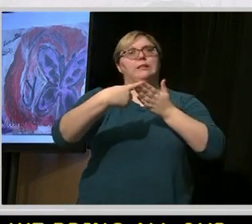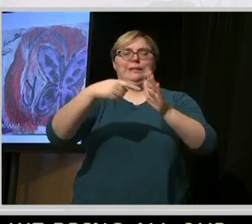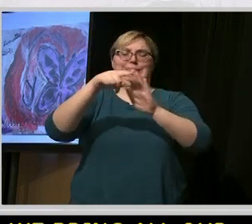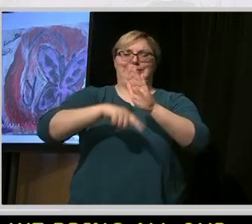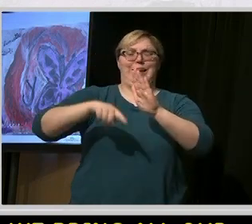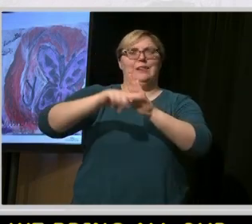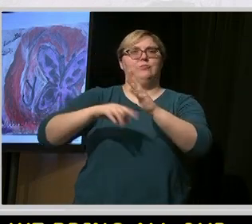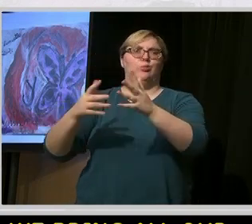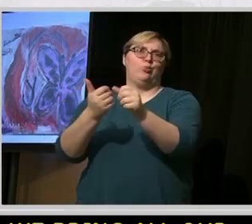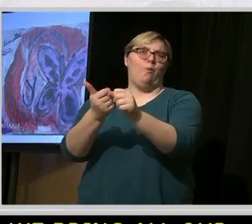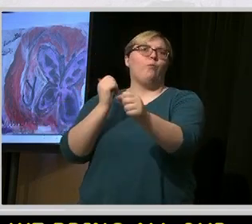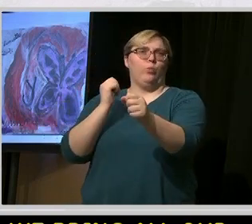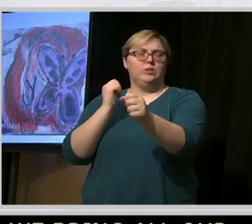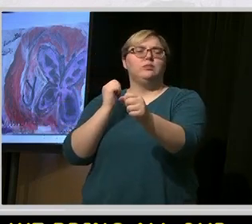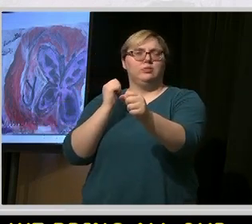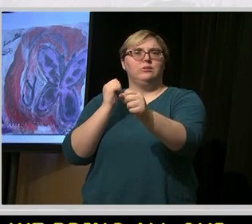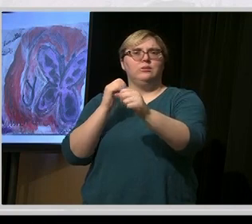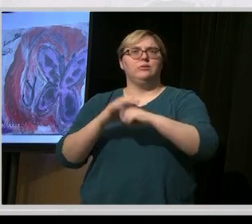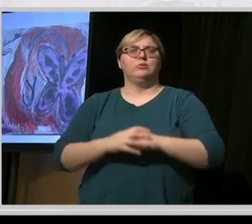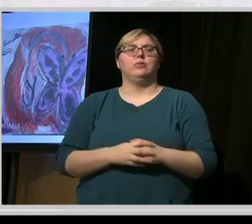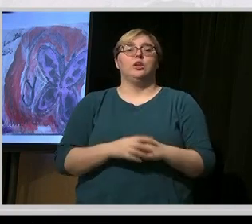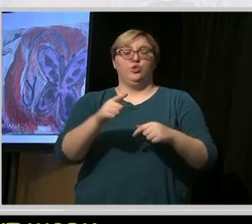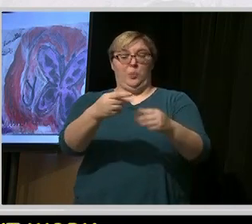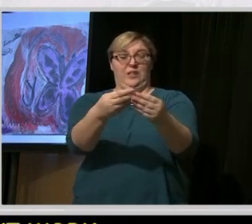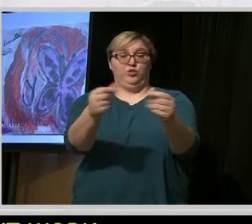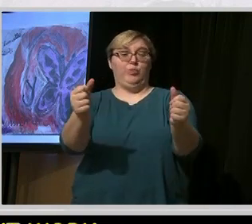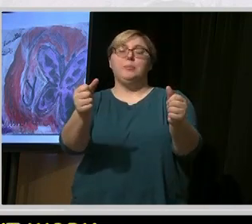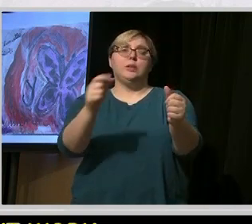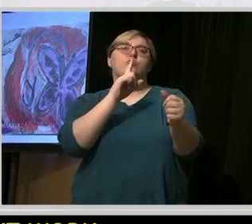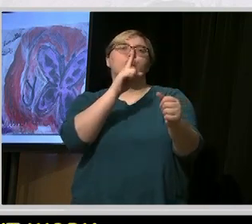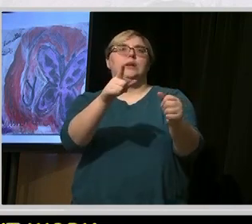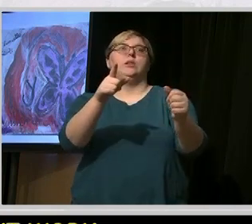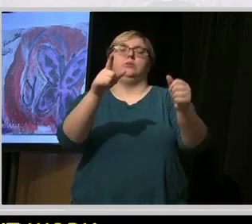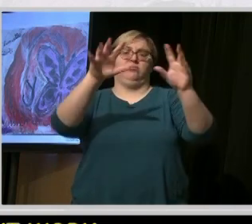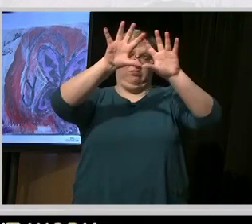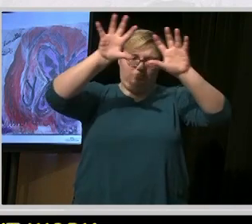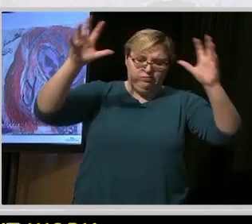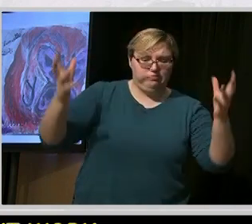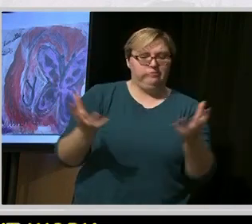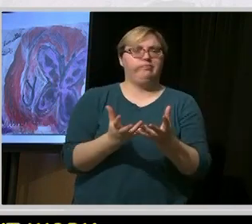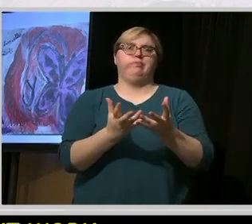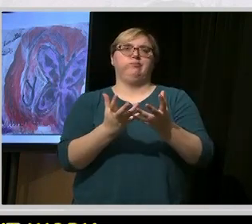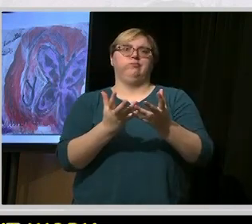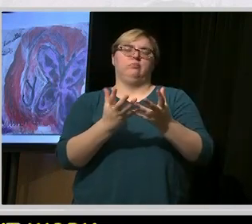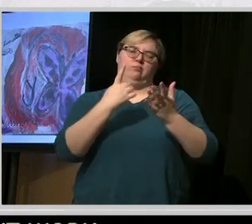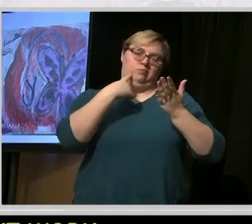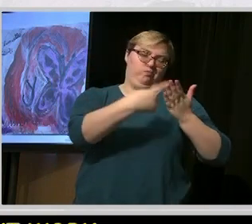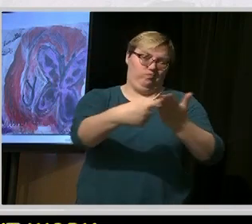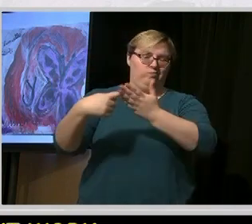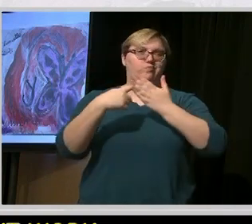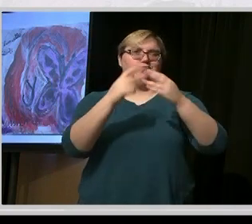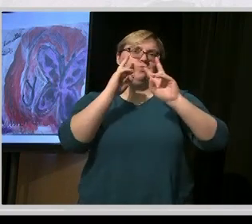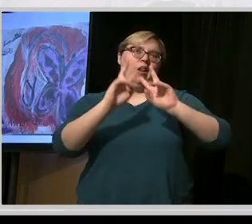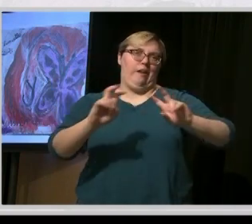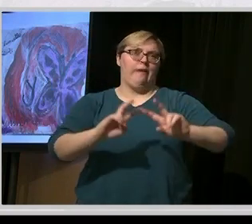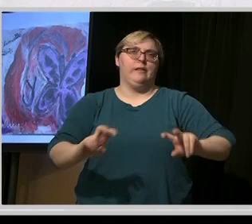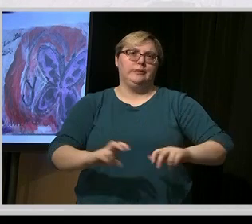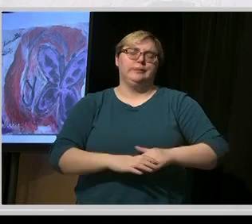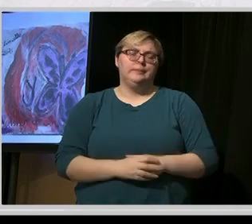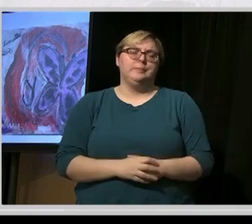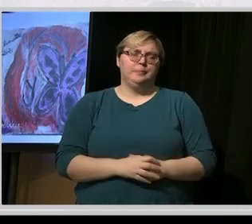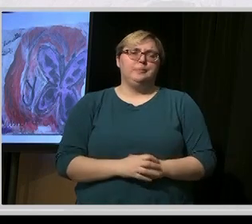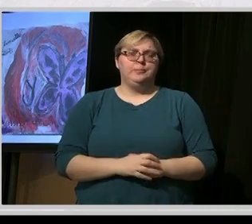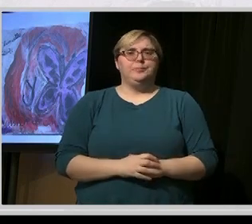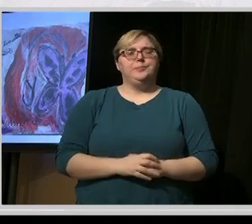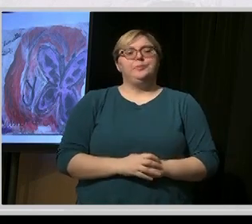so there's nothing in this remedy that hasn't been done. OK? So this is all doable. I also just want to thank